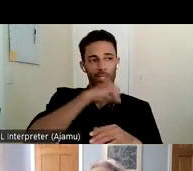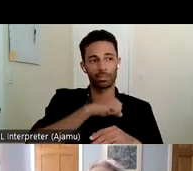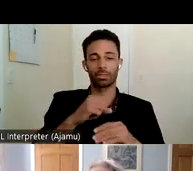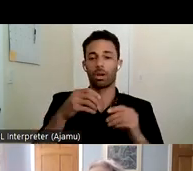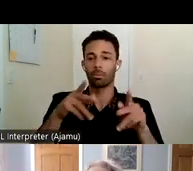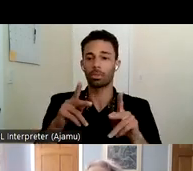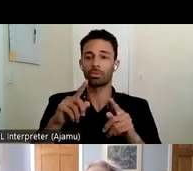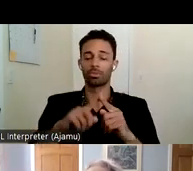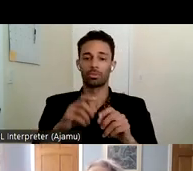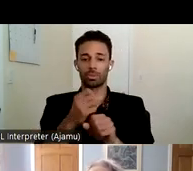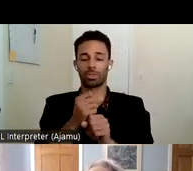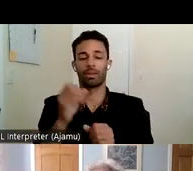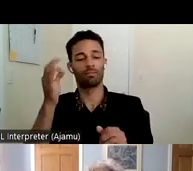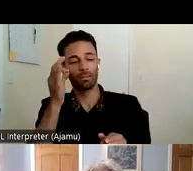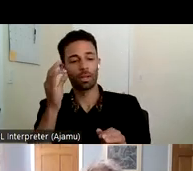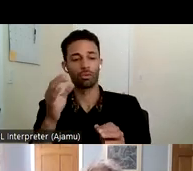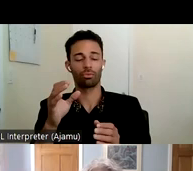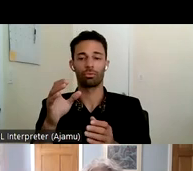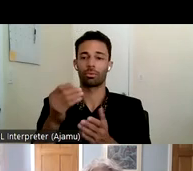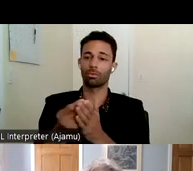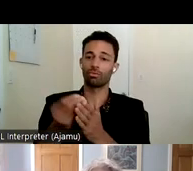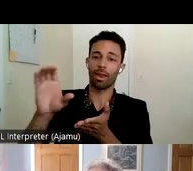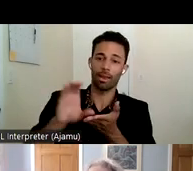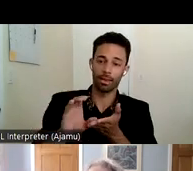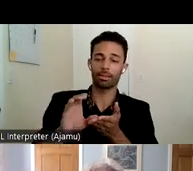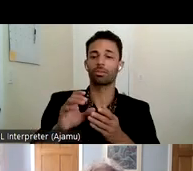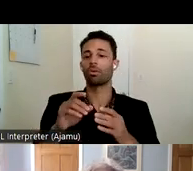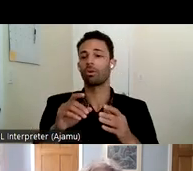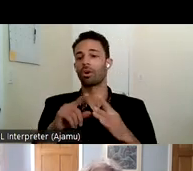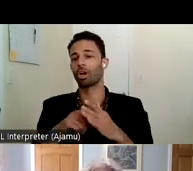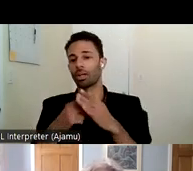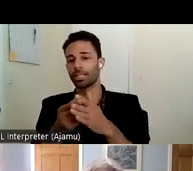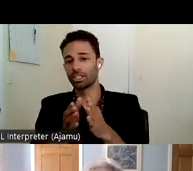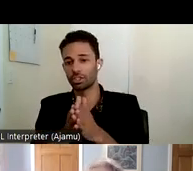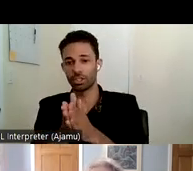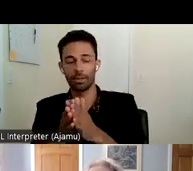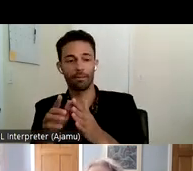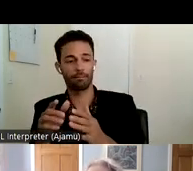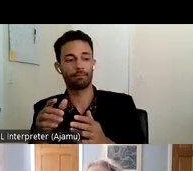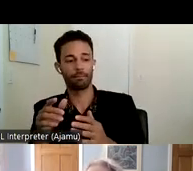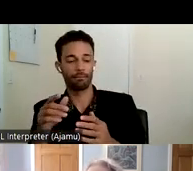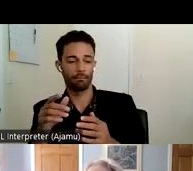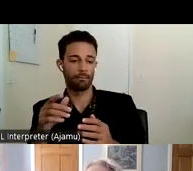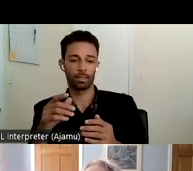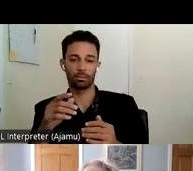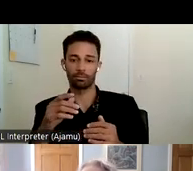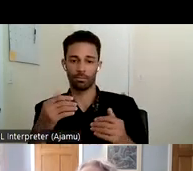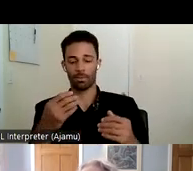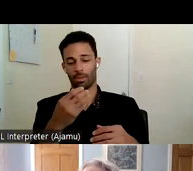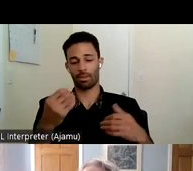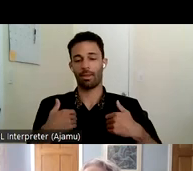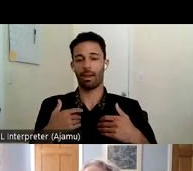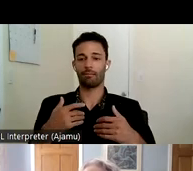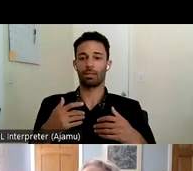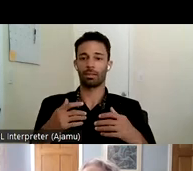or to participate in federal initiatives in the past or having a collective voice and I think you know we've seen how important